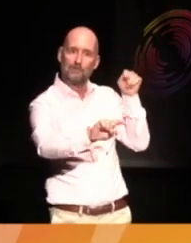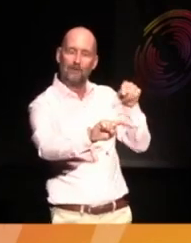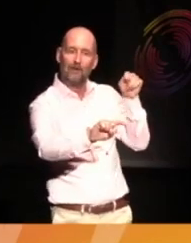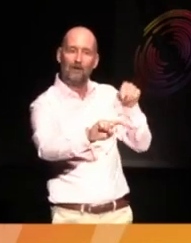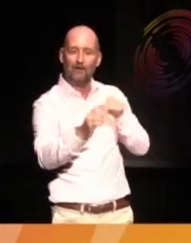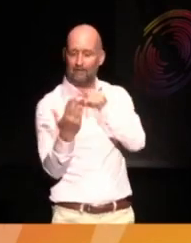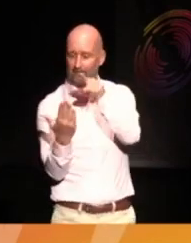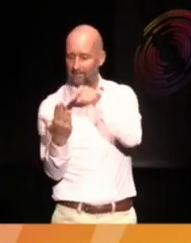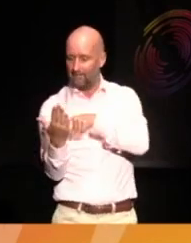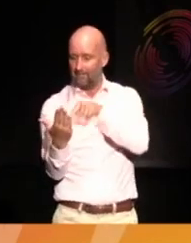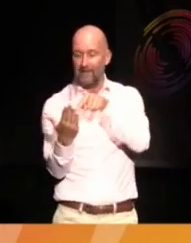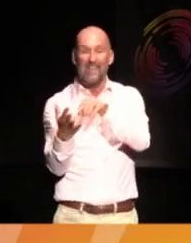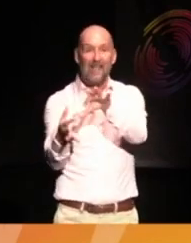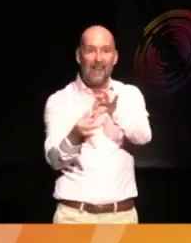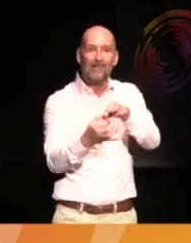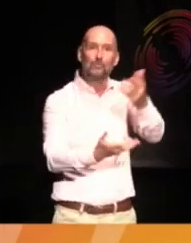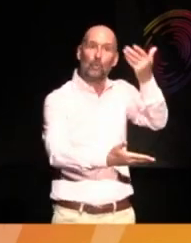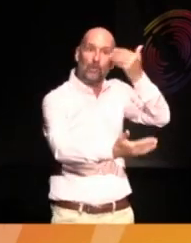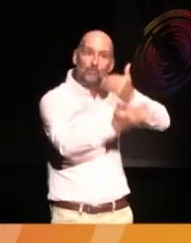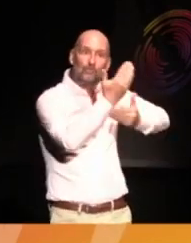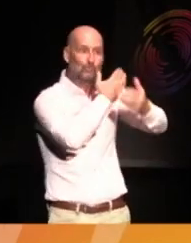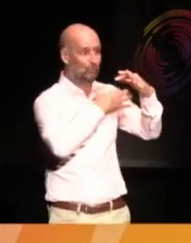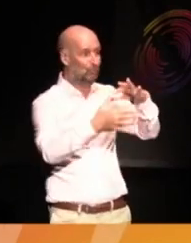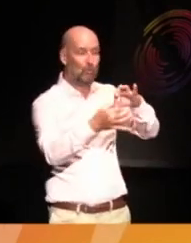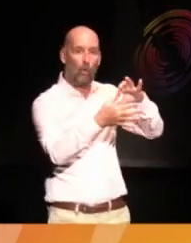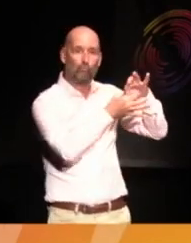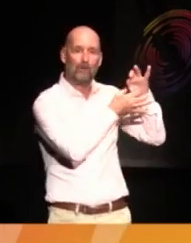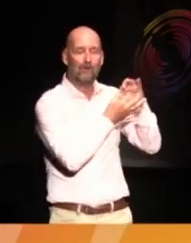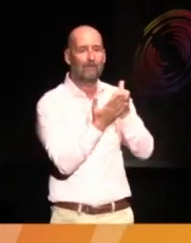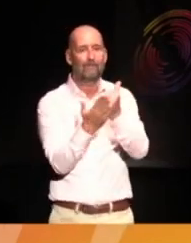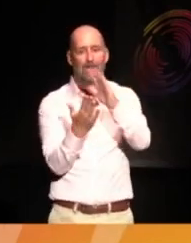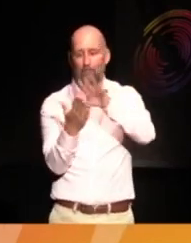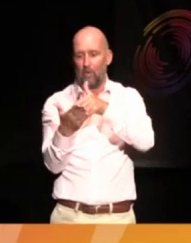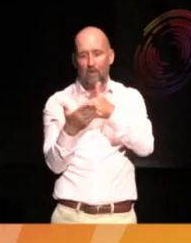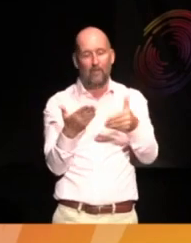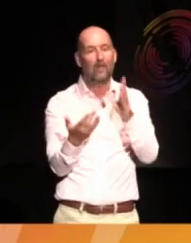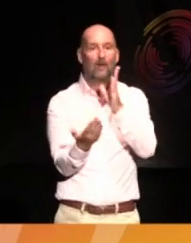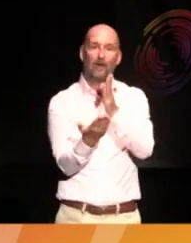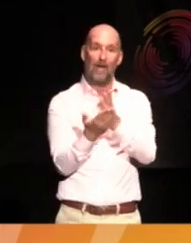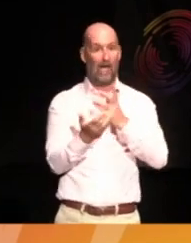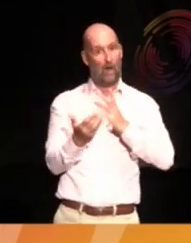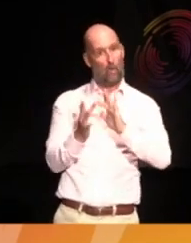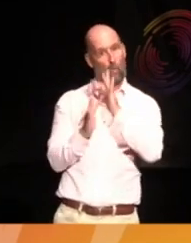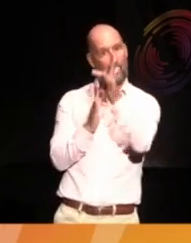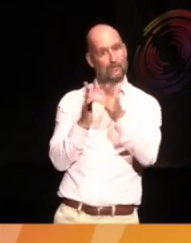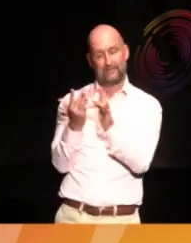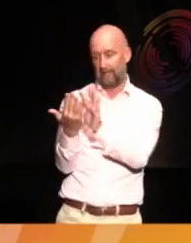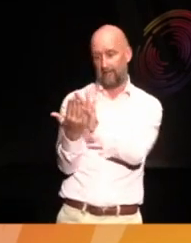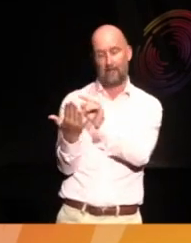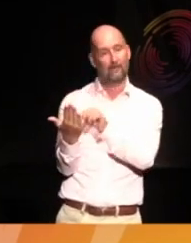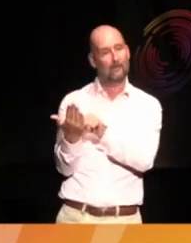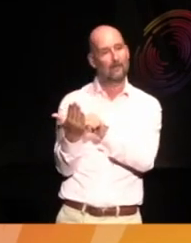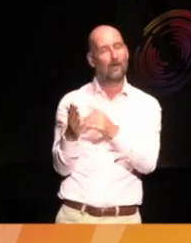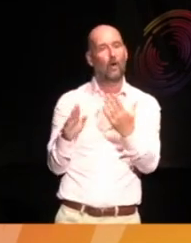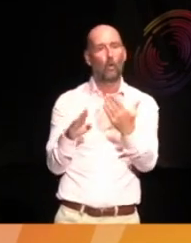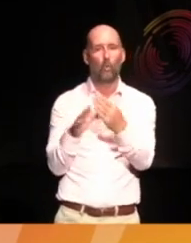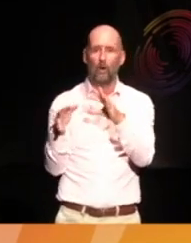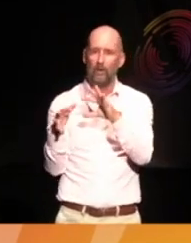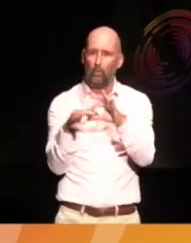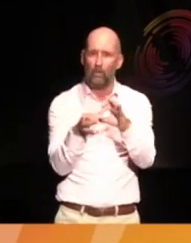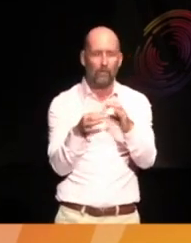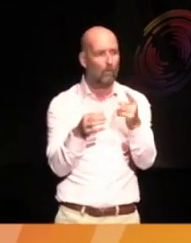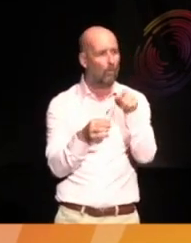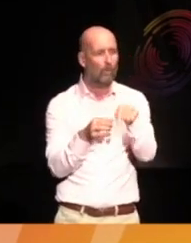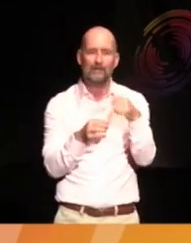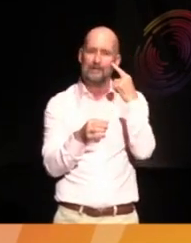about the story. It's an extraordinary poem. It's on our website. We are working. I was with an